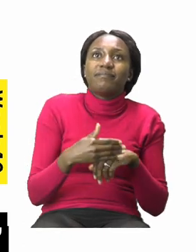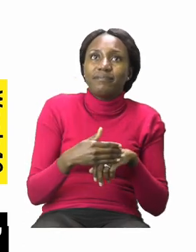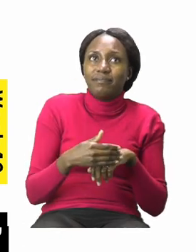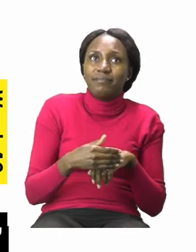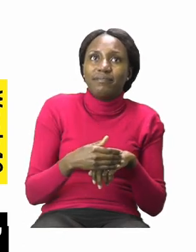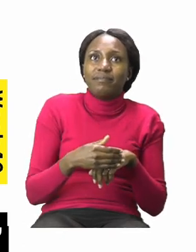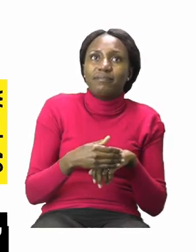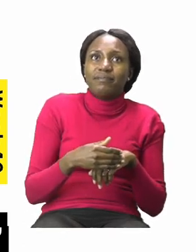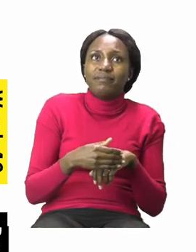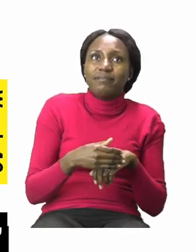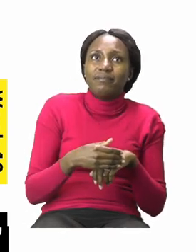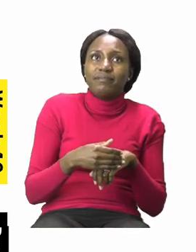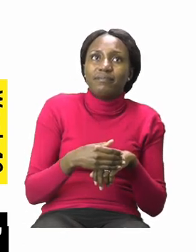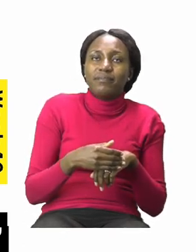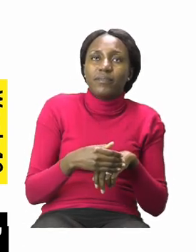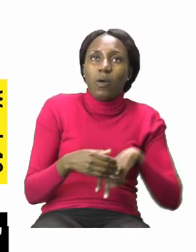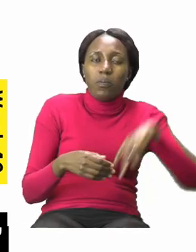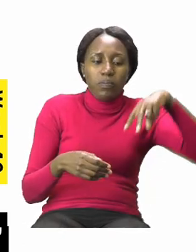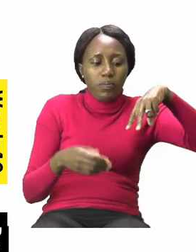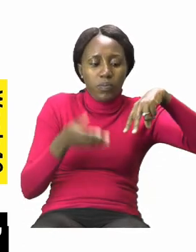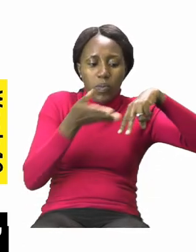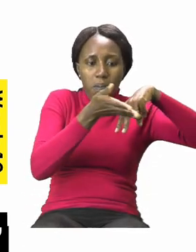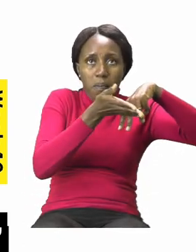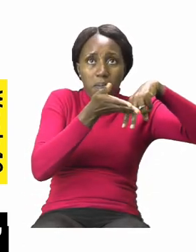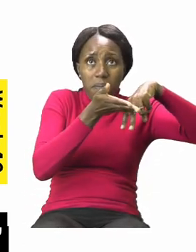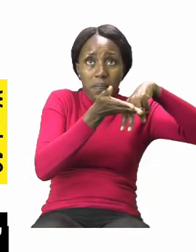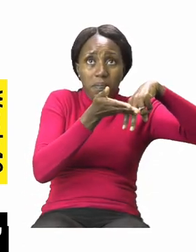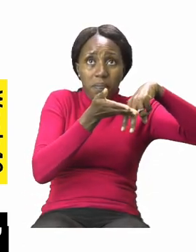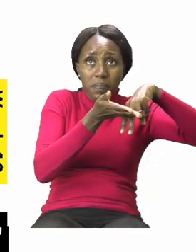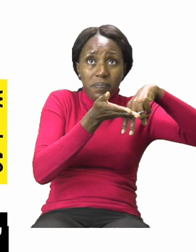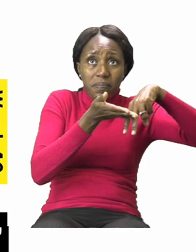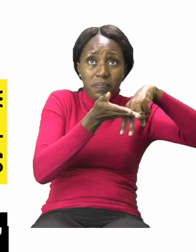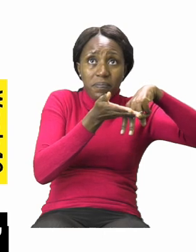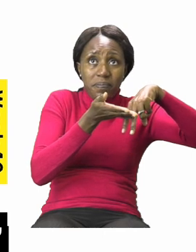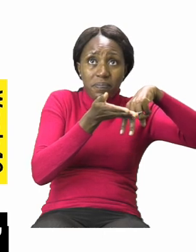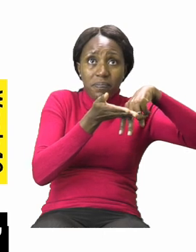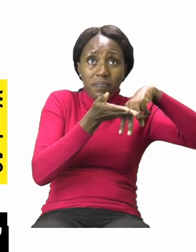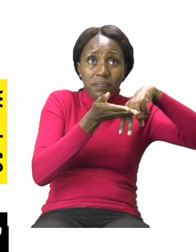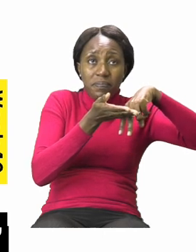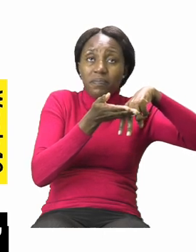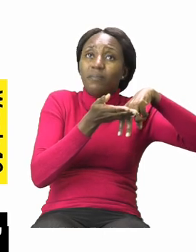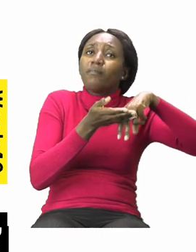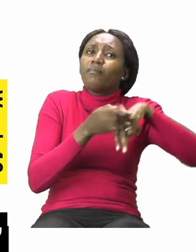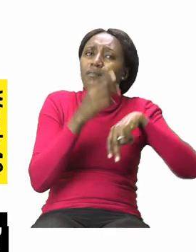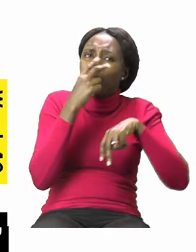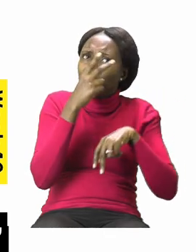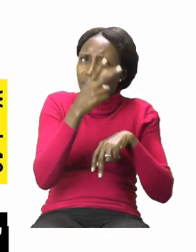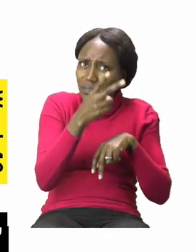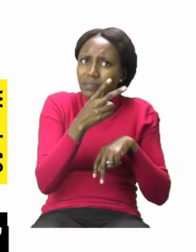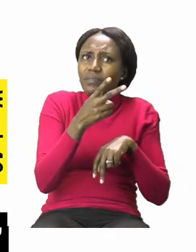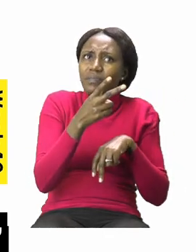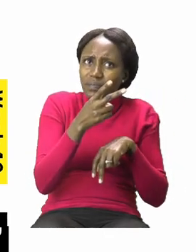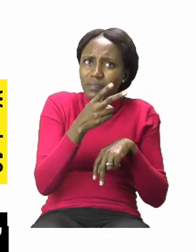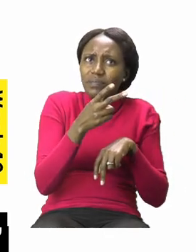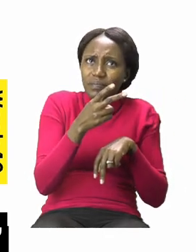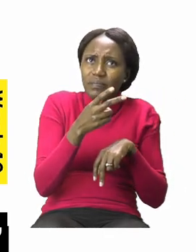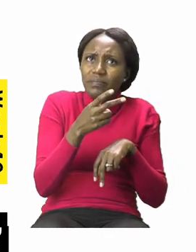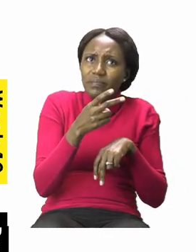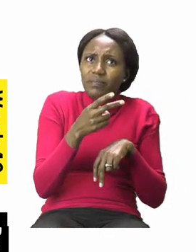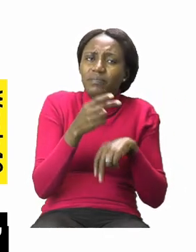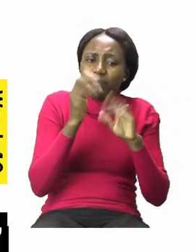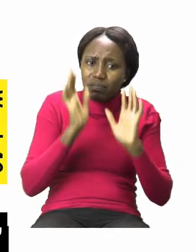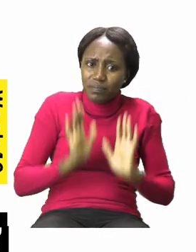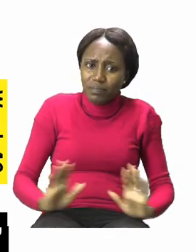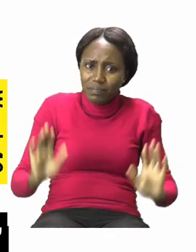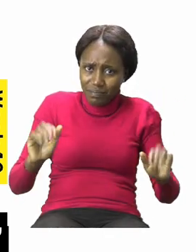pair of shorts. Now you can see that the shorts are the ones at the bottom and both girls and